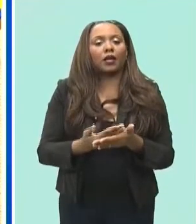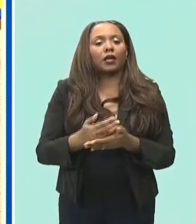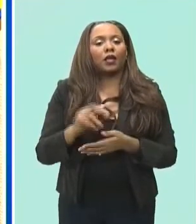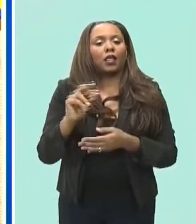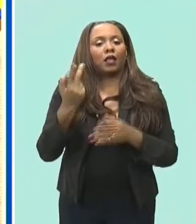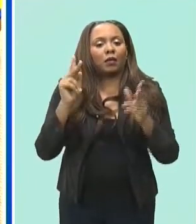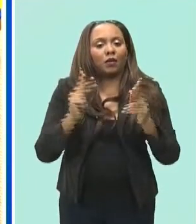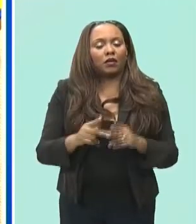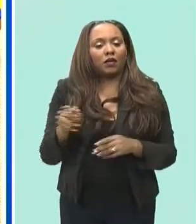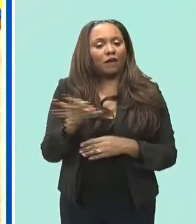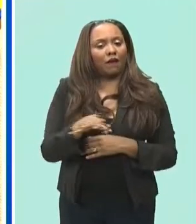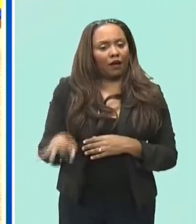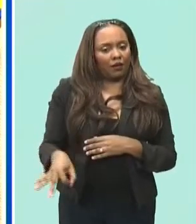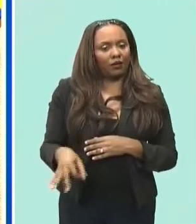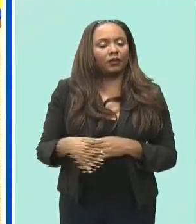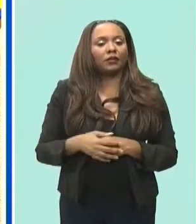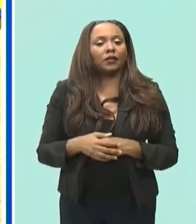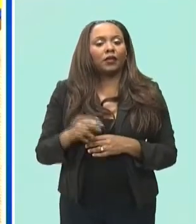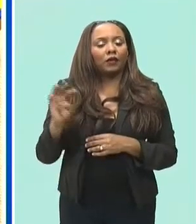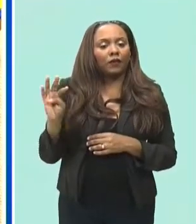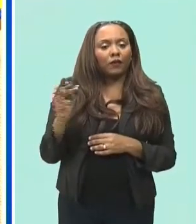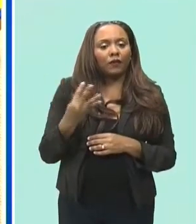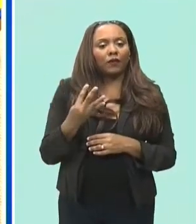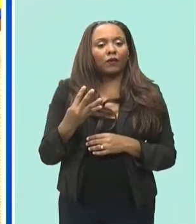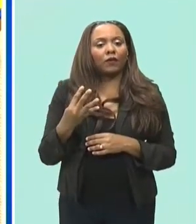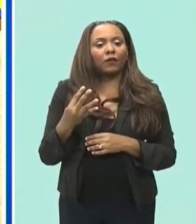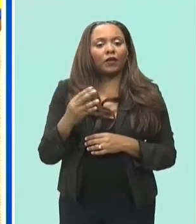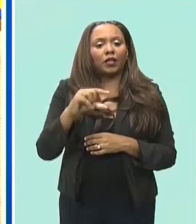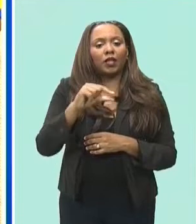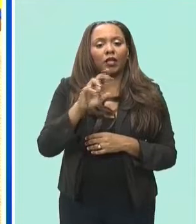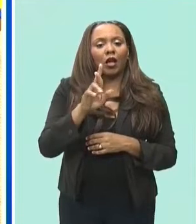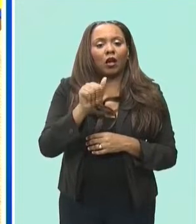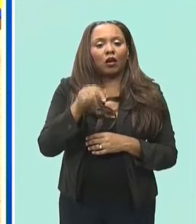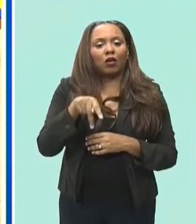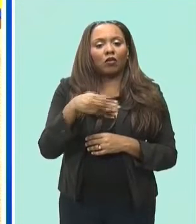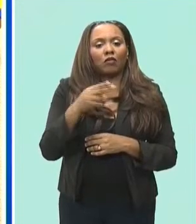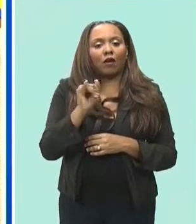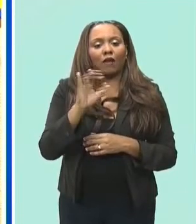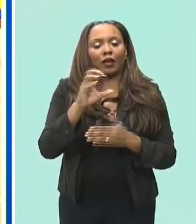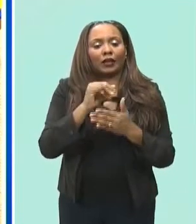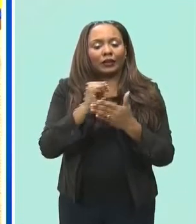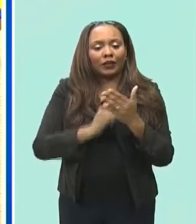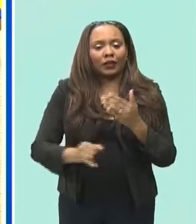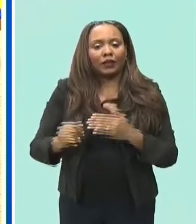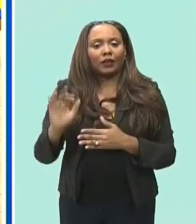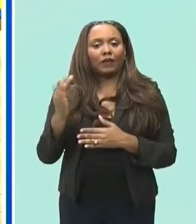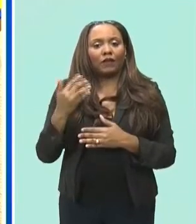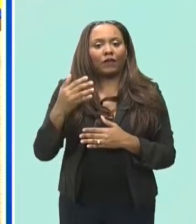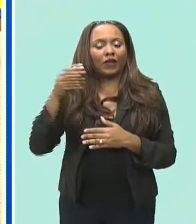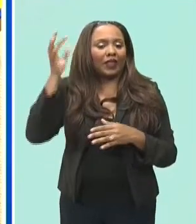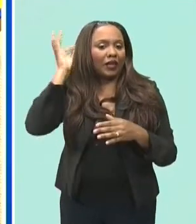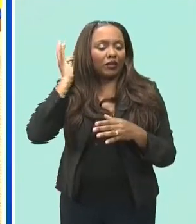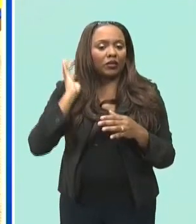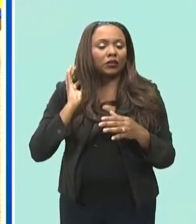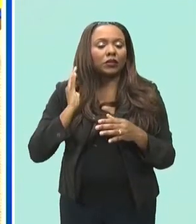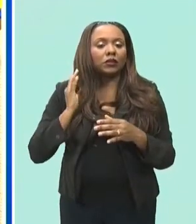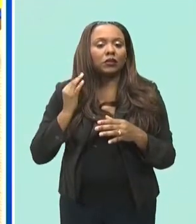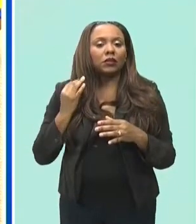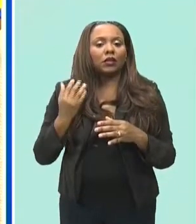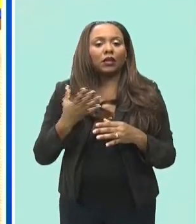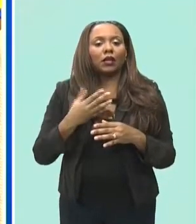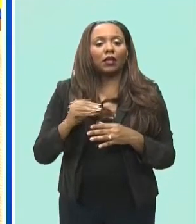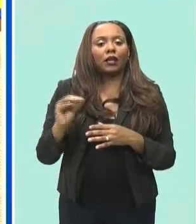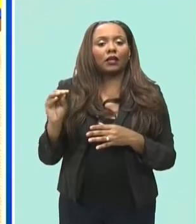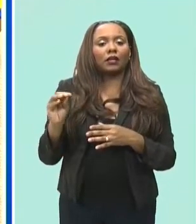fashion technology kristen patrick graphic design technology zaria archer hairdressing and danny meer's